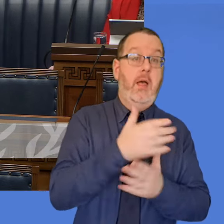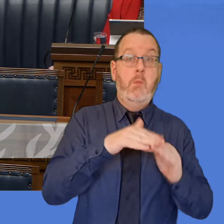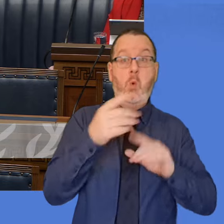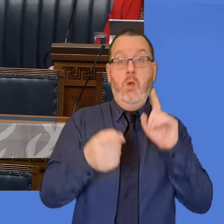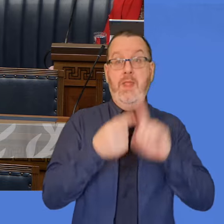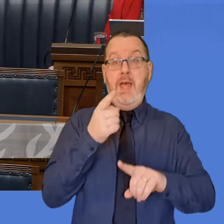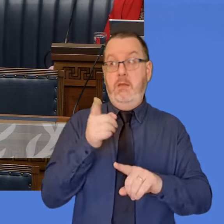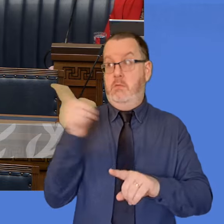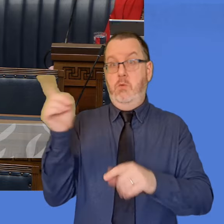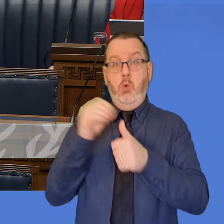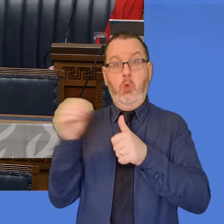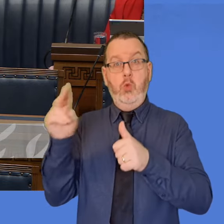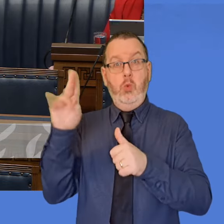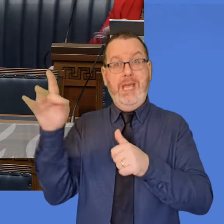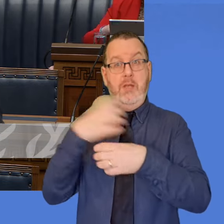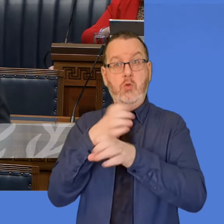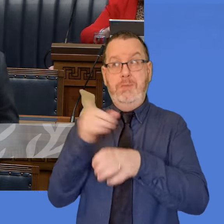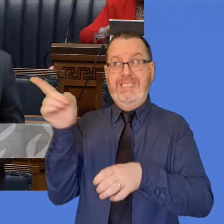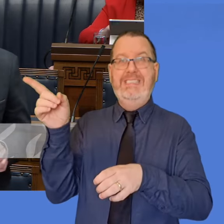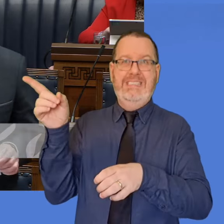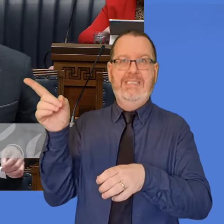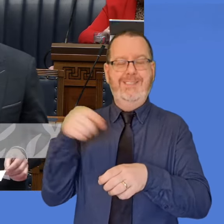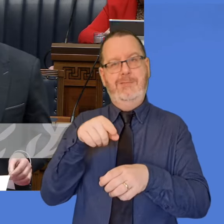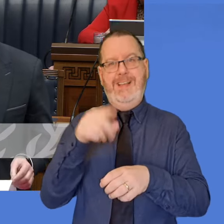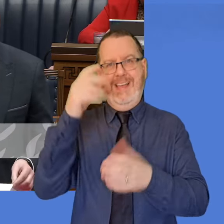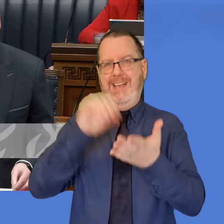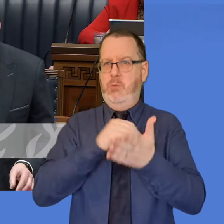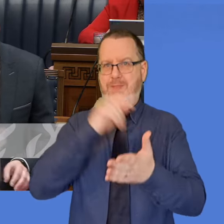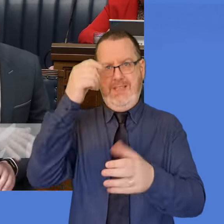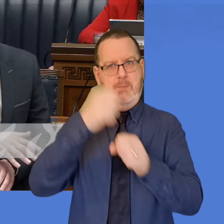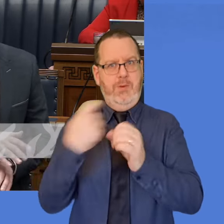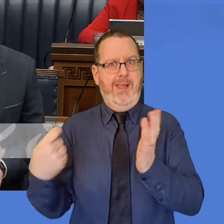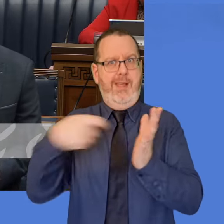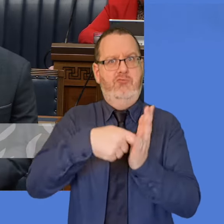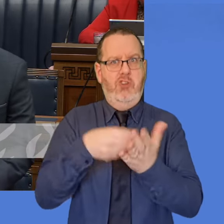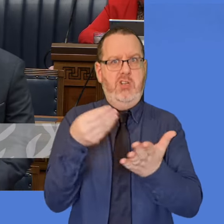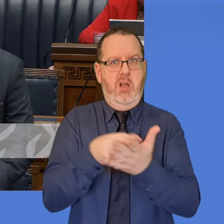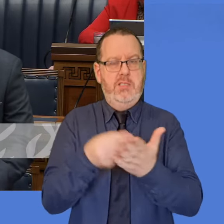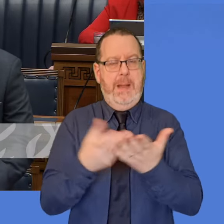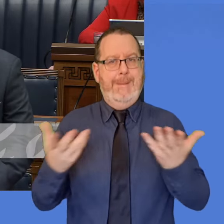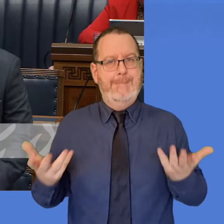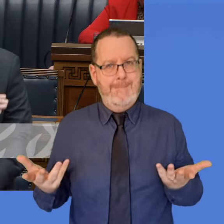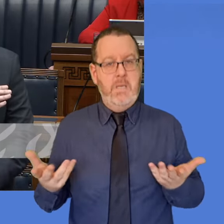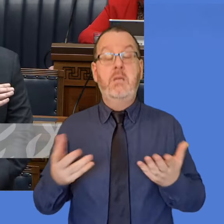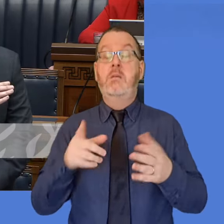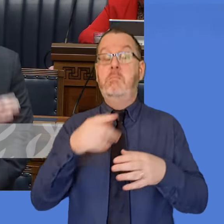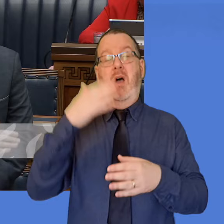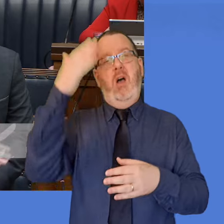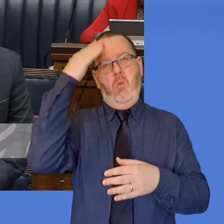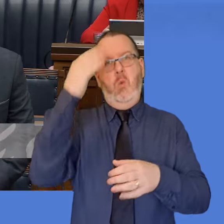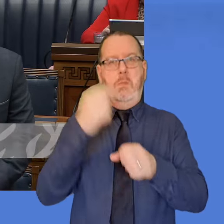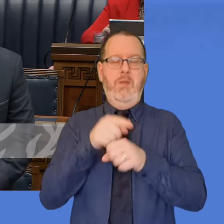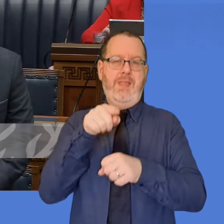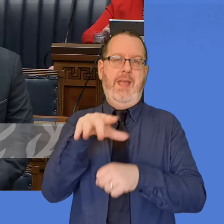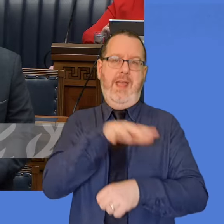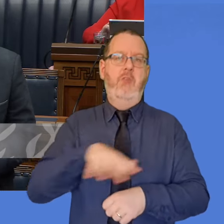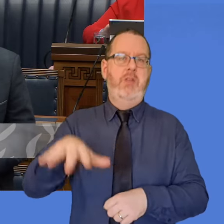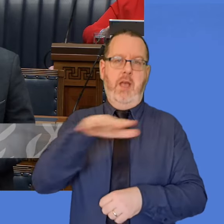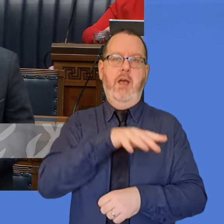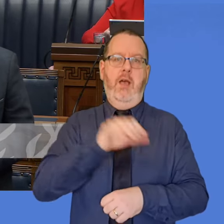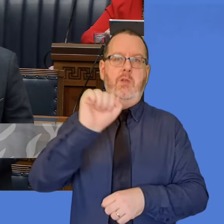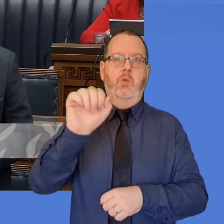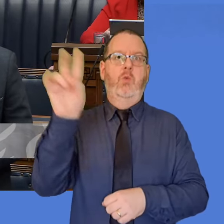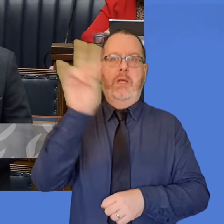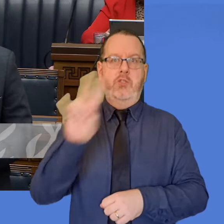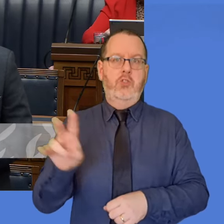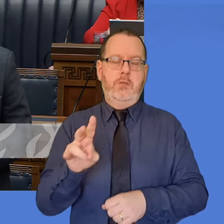the United Kingdom. That is where the extra costs come in. But I am aware of the issues around the specific question